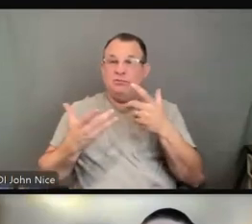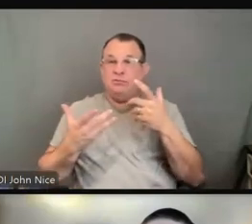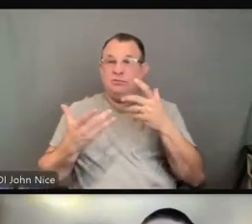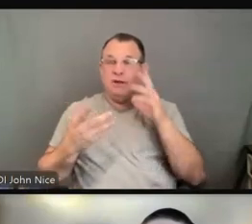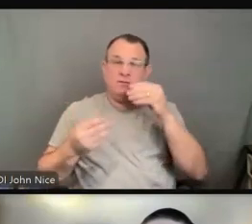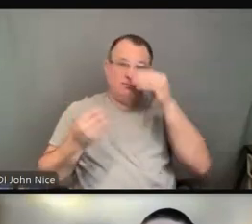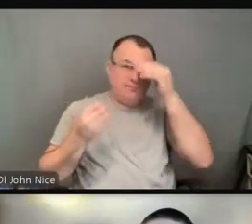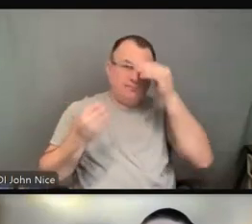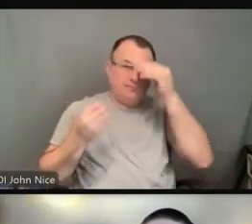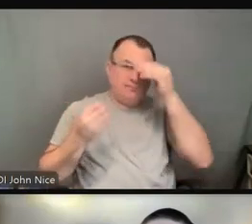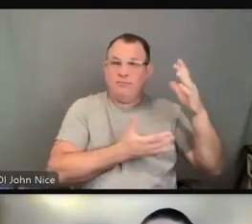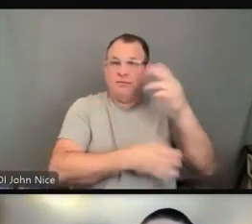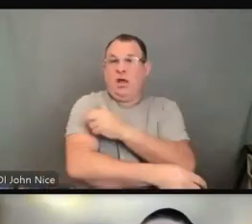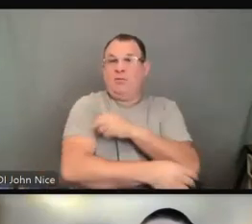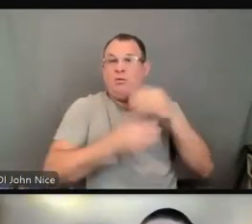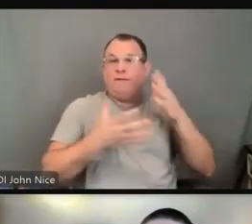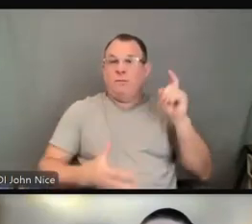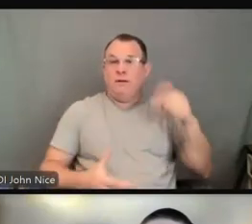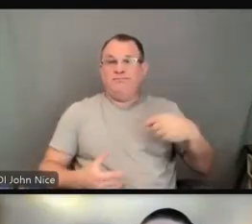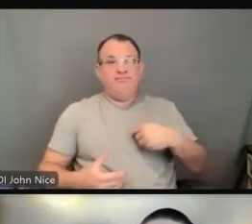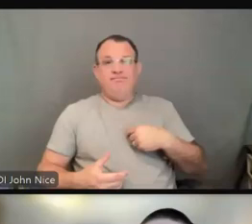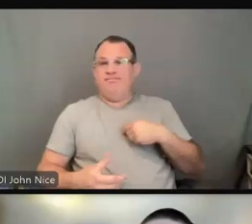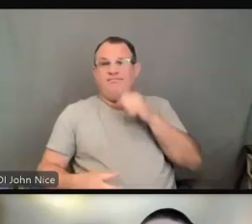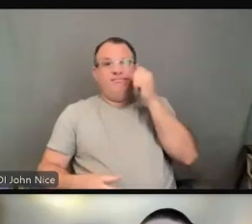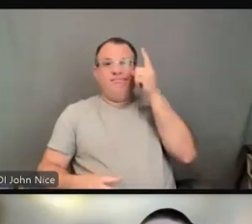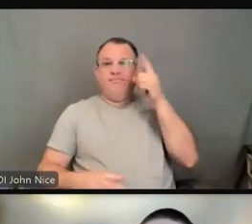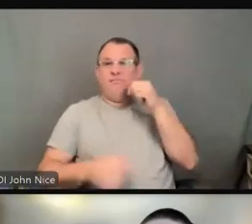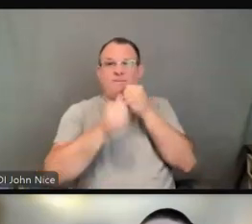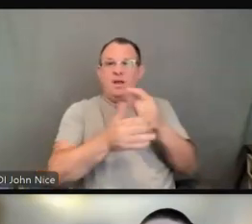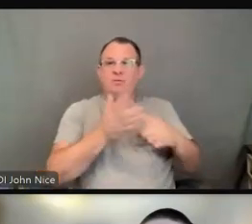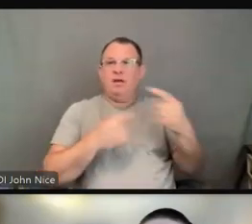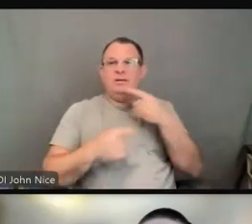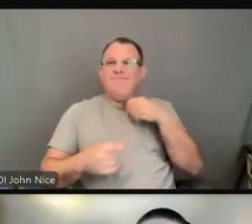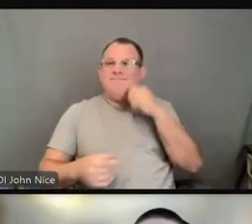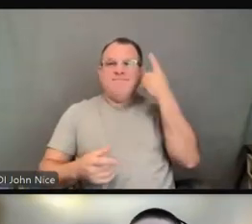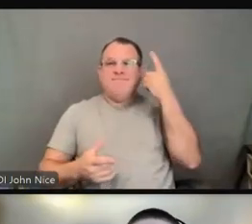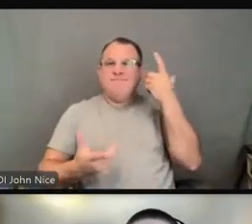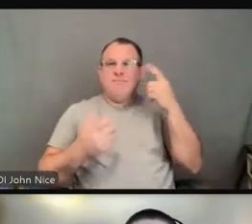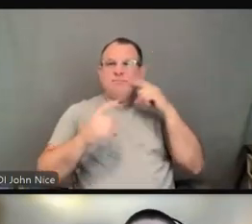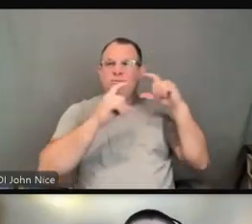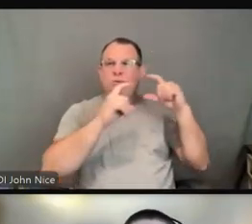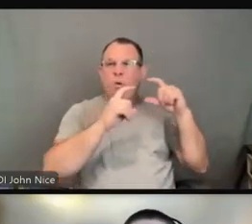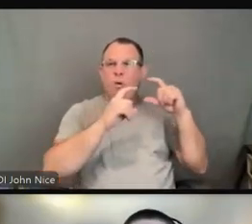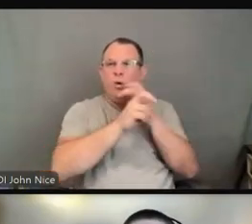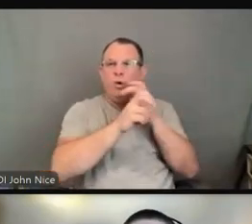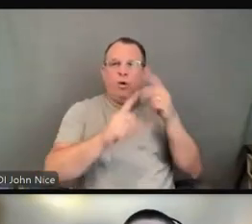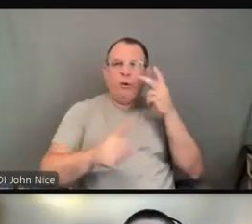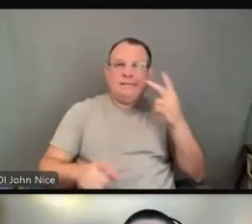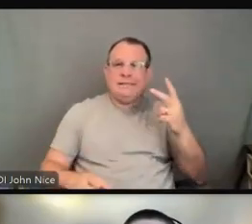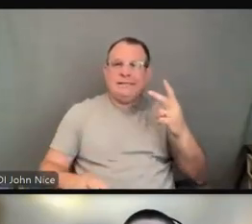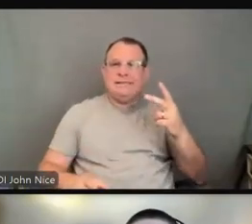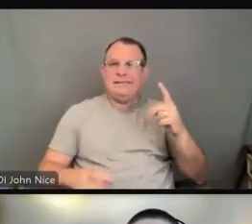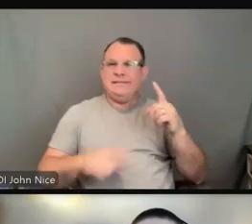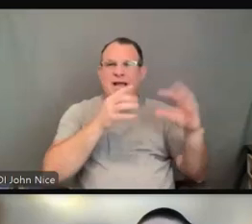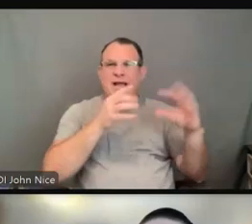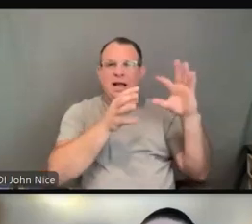am not following. This VRI is too small or the connection is too